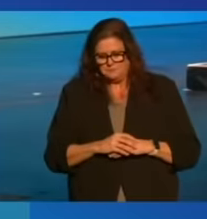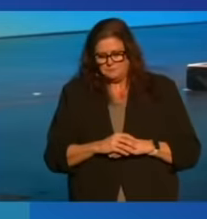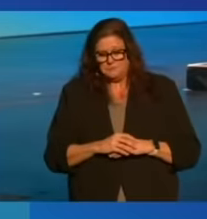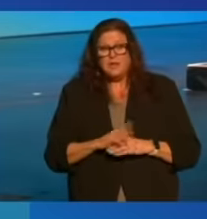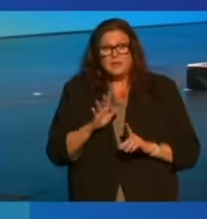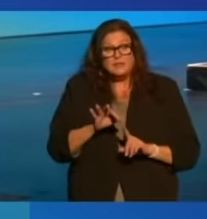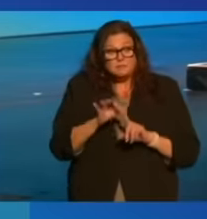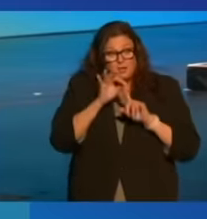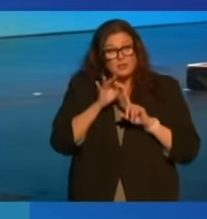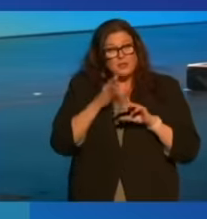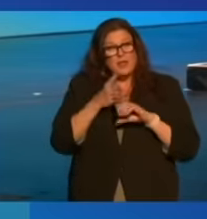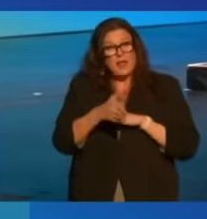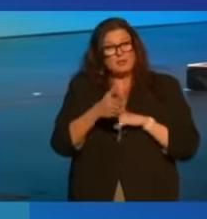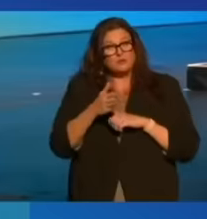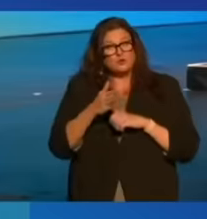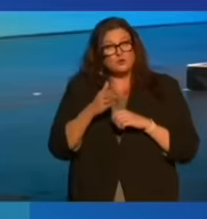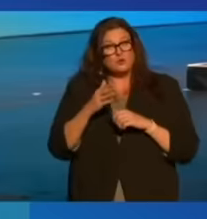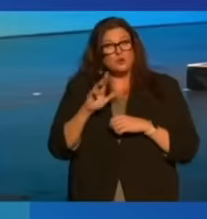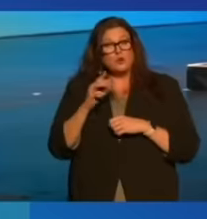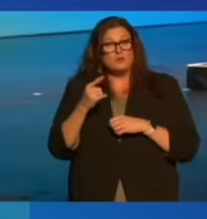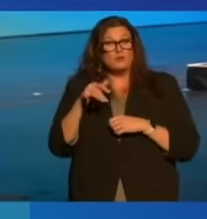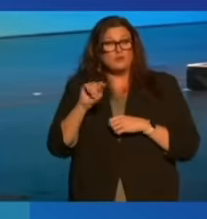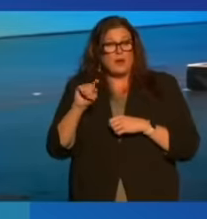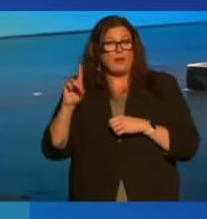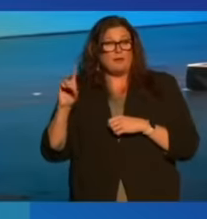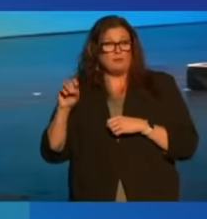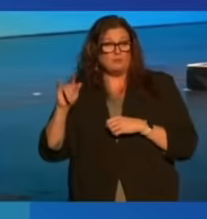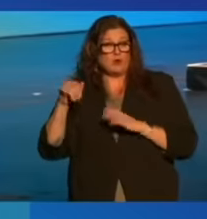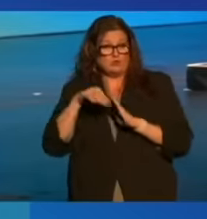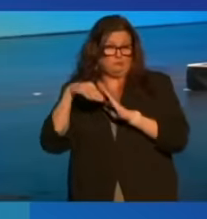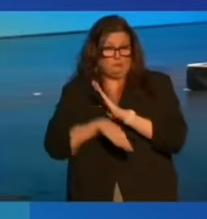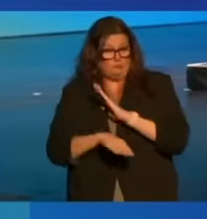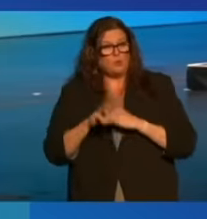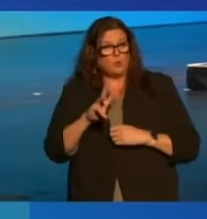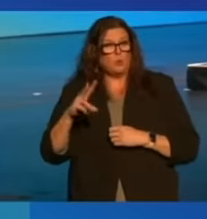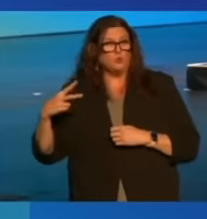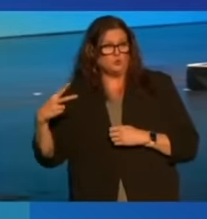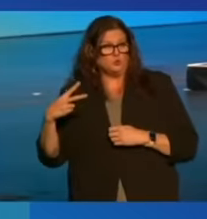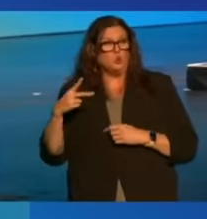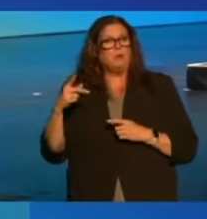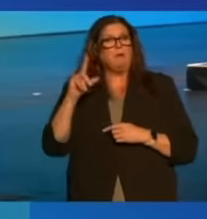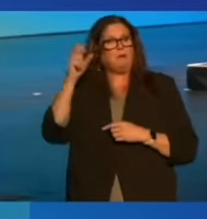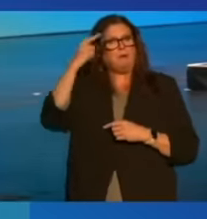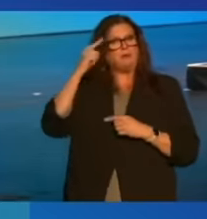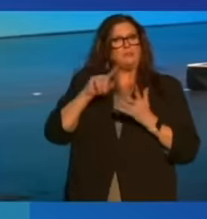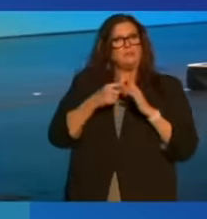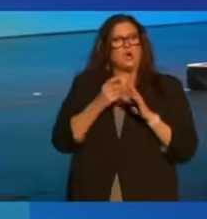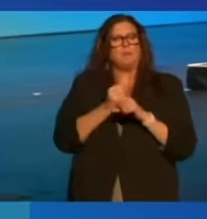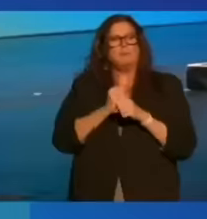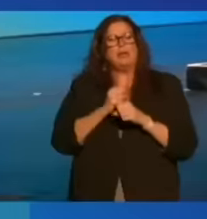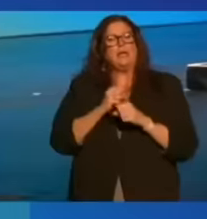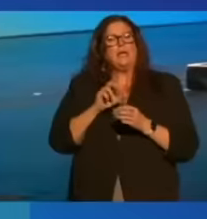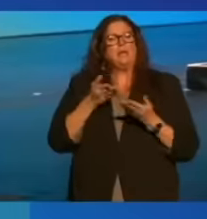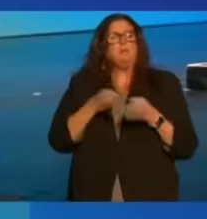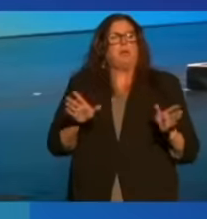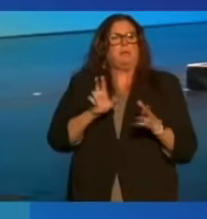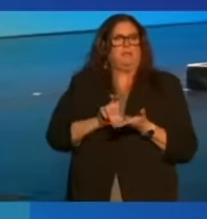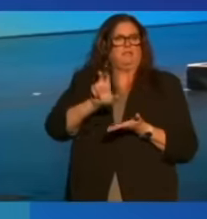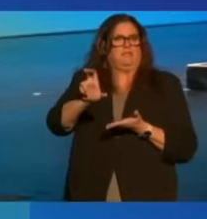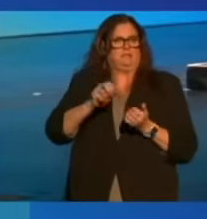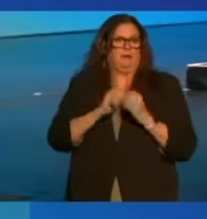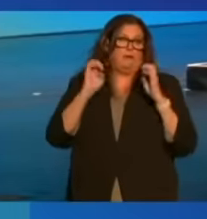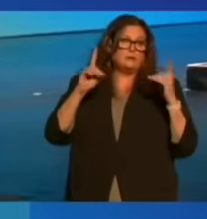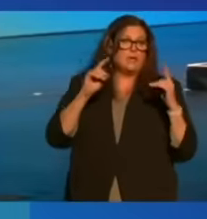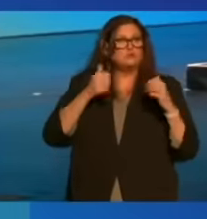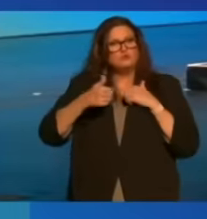Especially after the Great Depression and World War II, governments began making public investments in education and